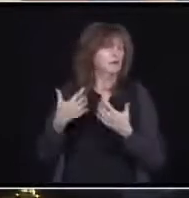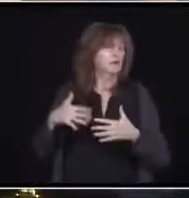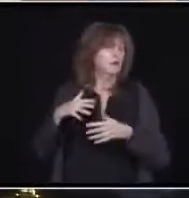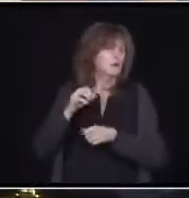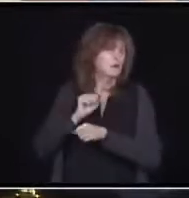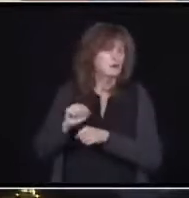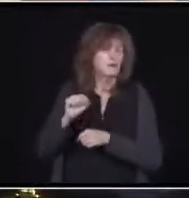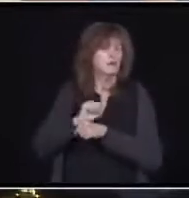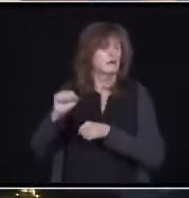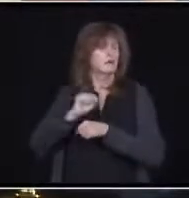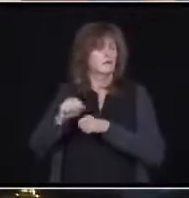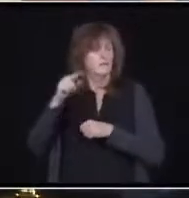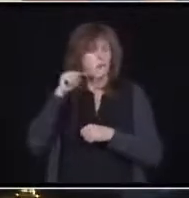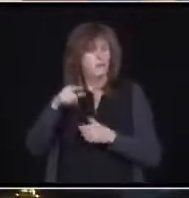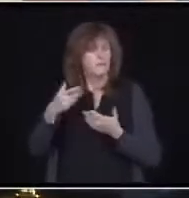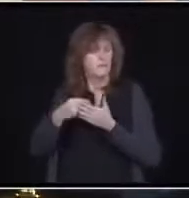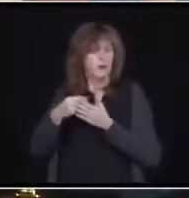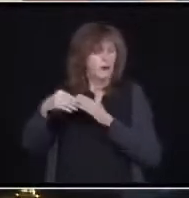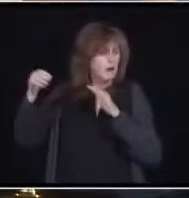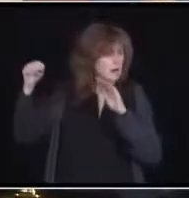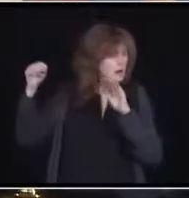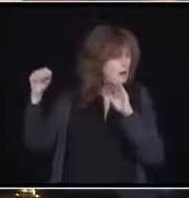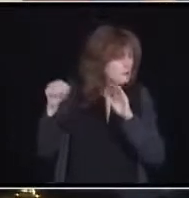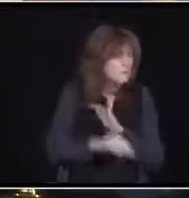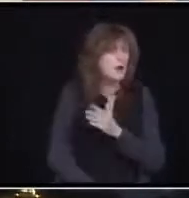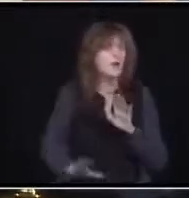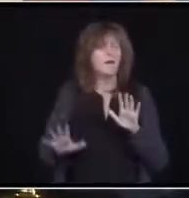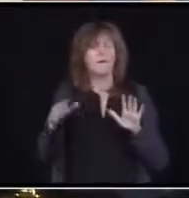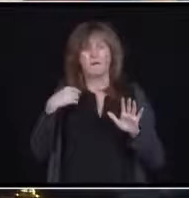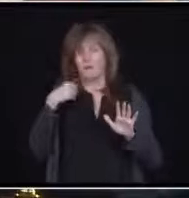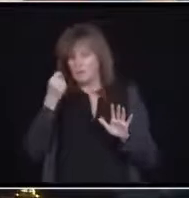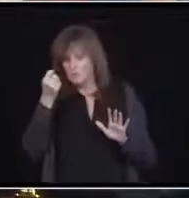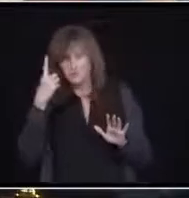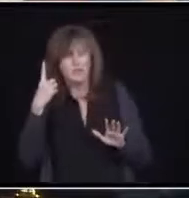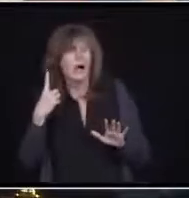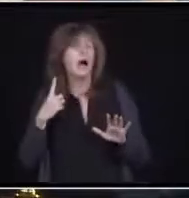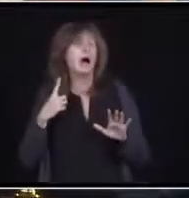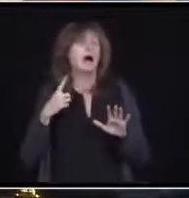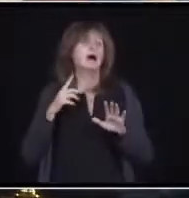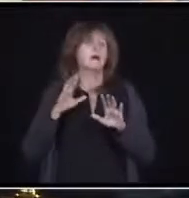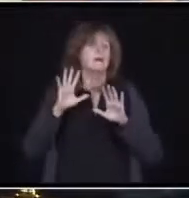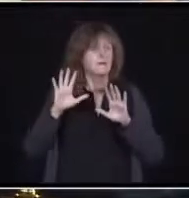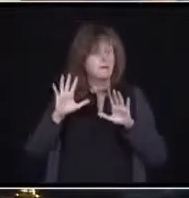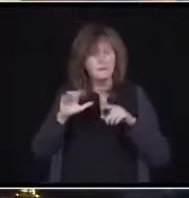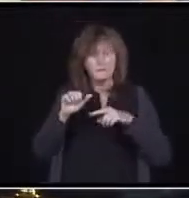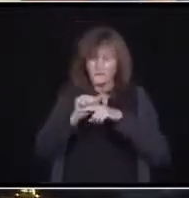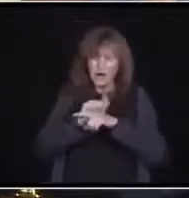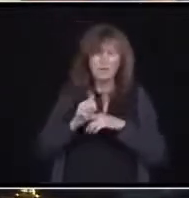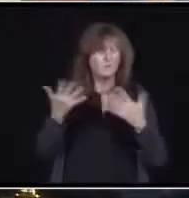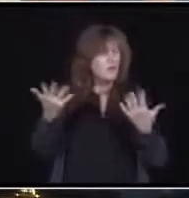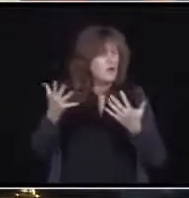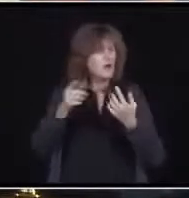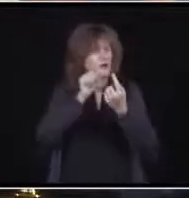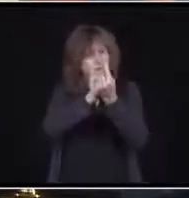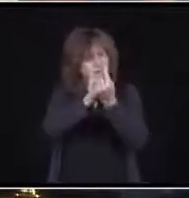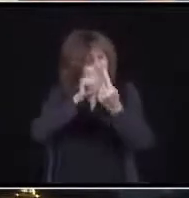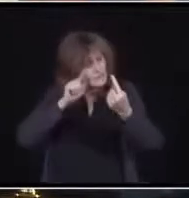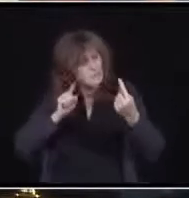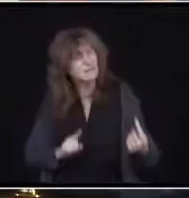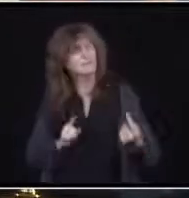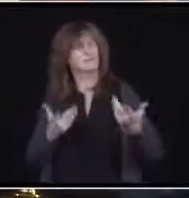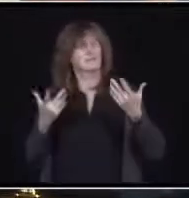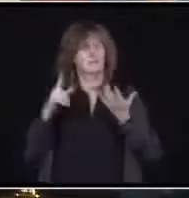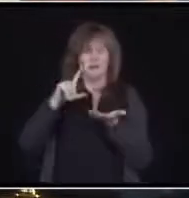practice social distancing. Again, hand sanitization and so on and so forth. But they're doing